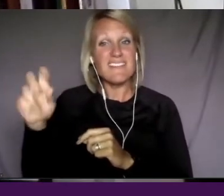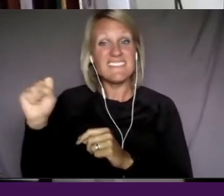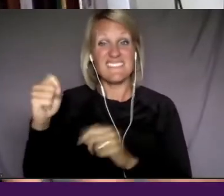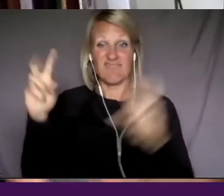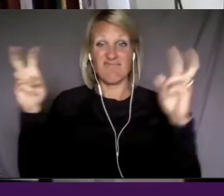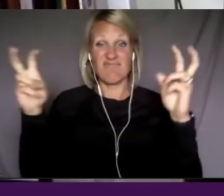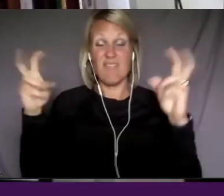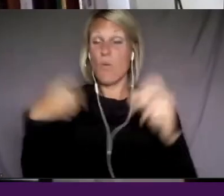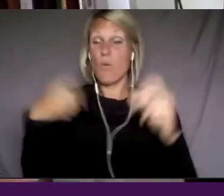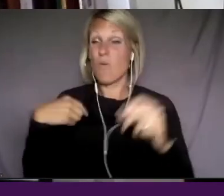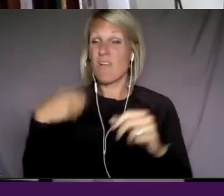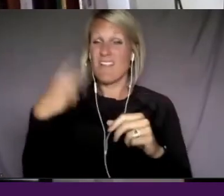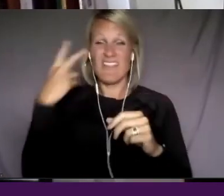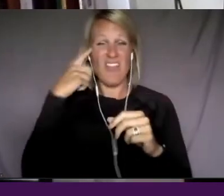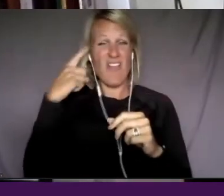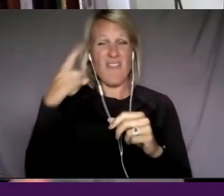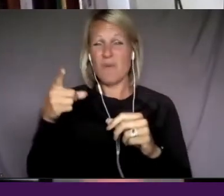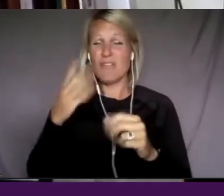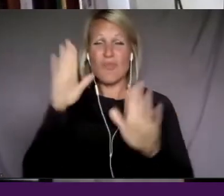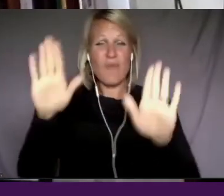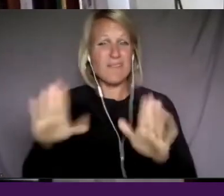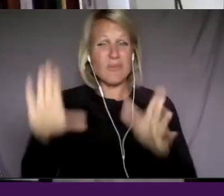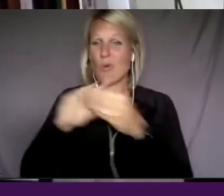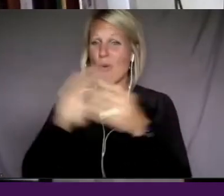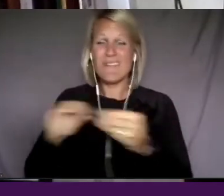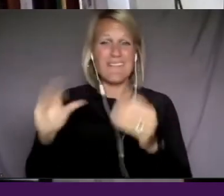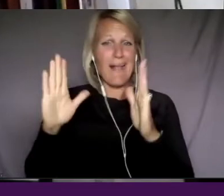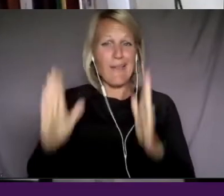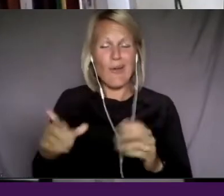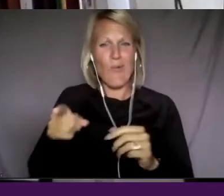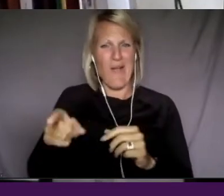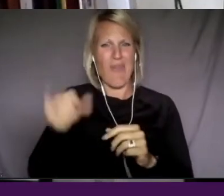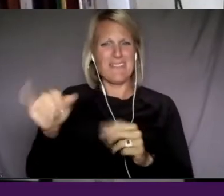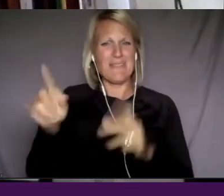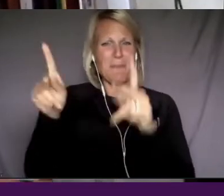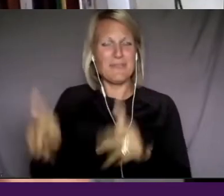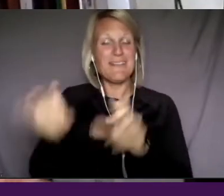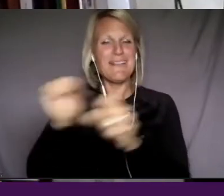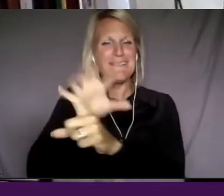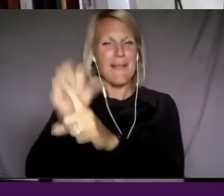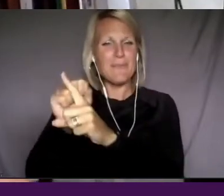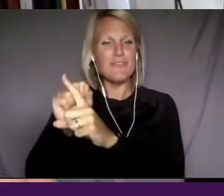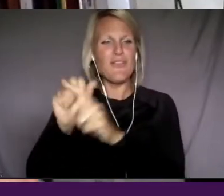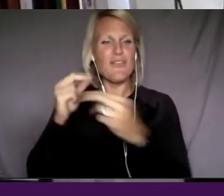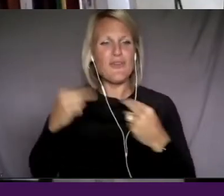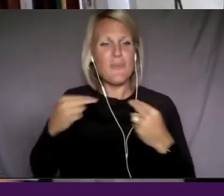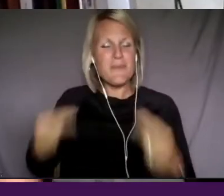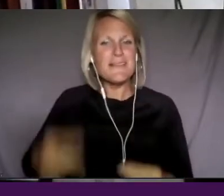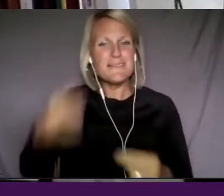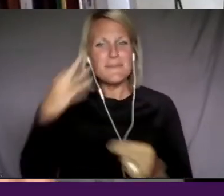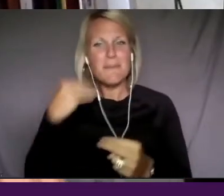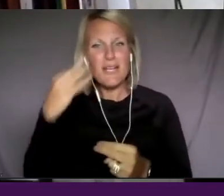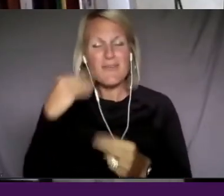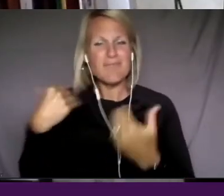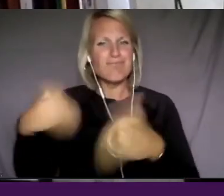This, you know, this is a person who can capture the human experience and help it, you know, make it